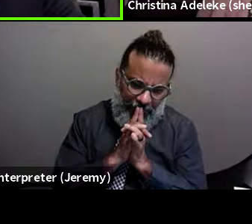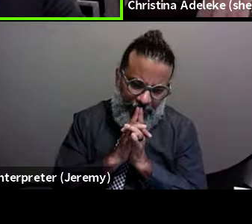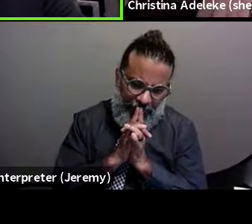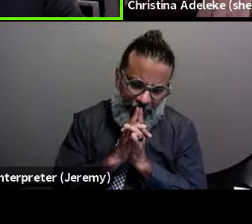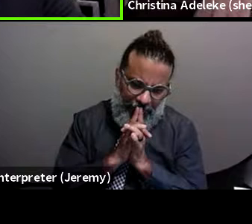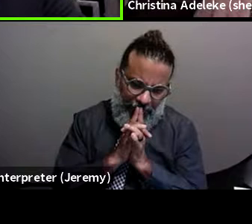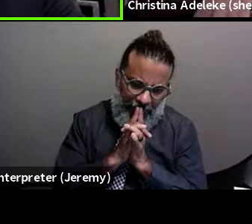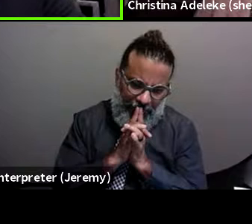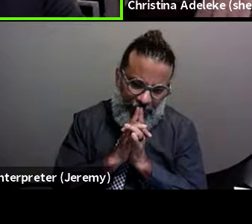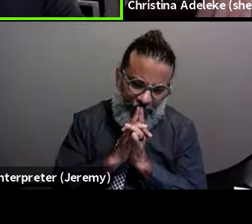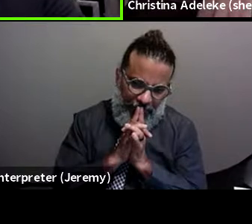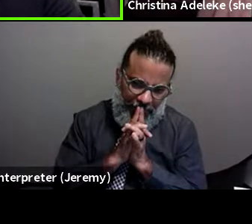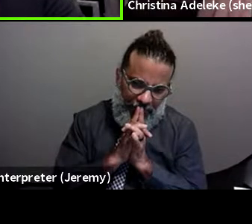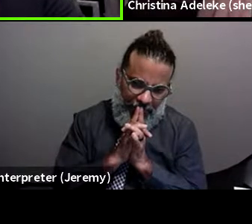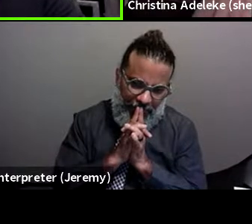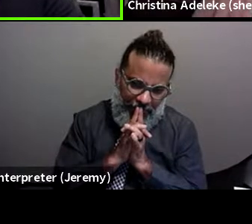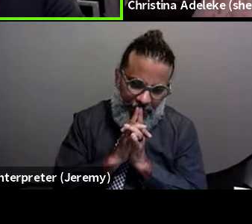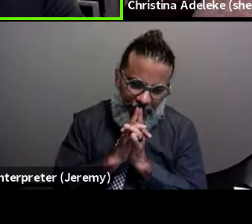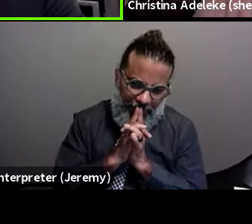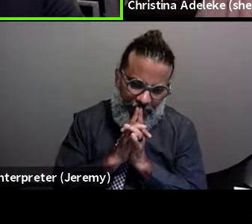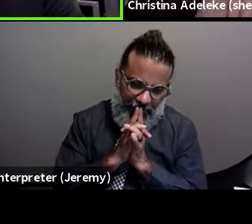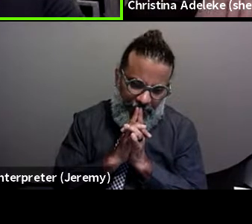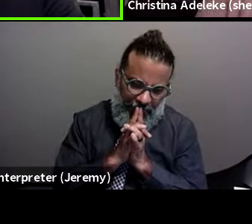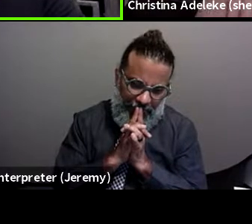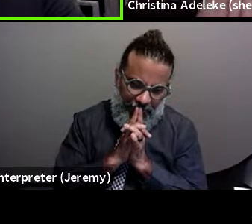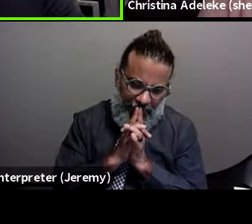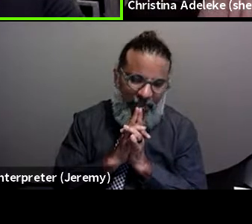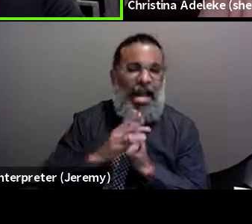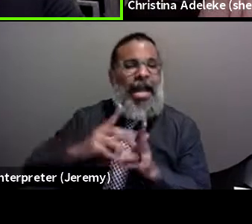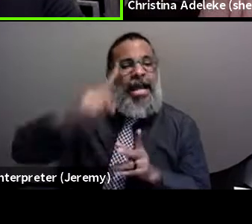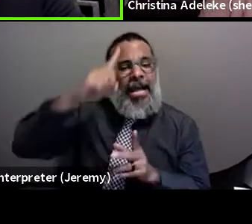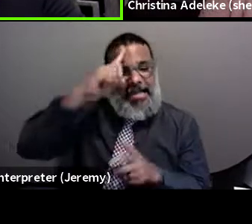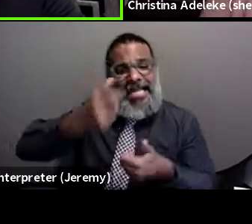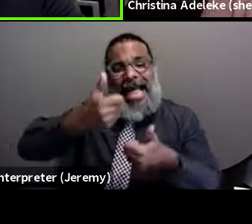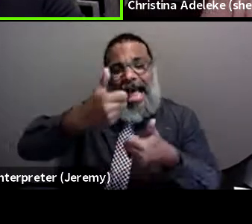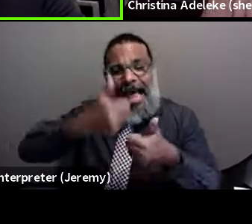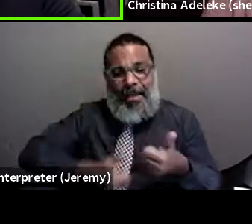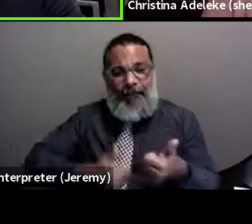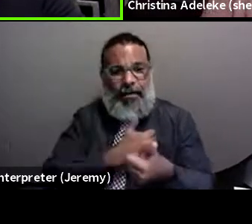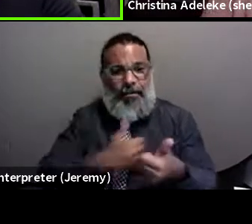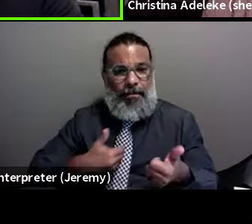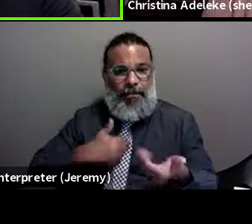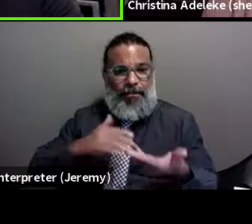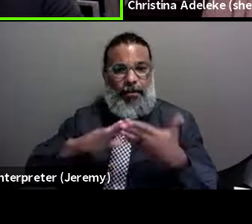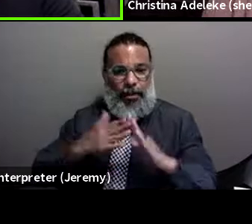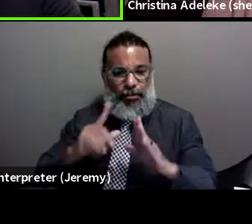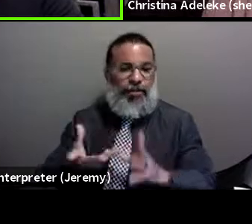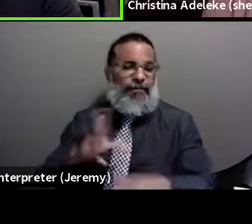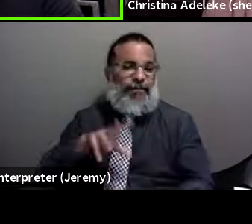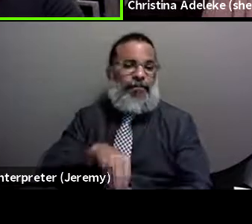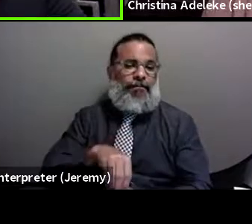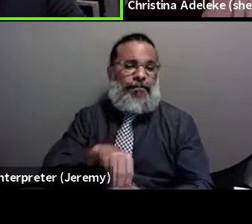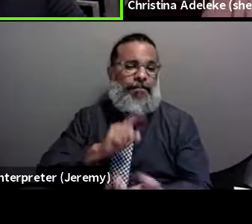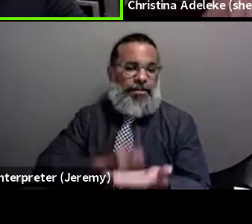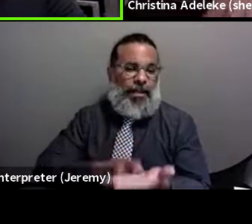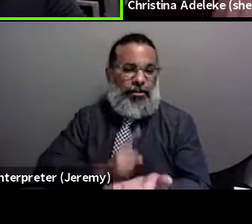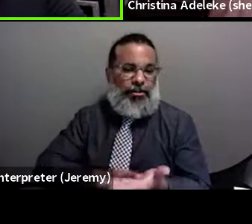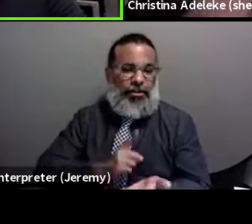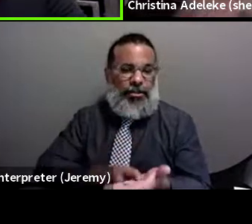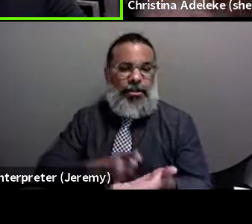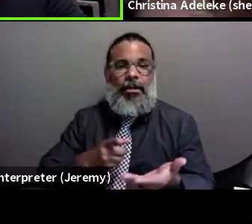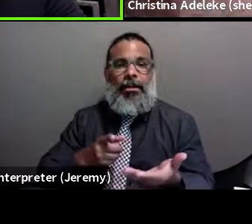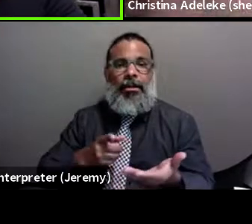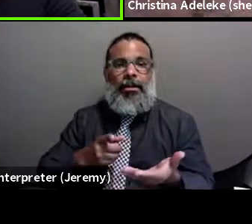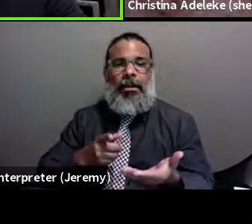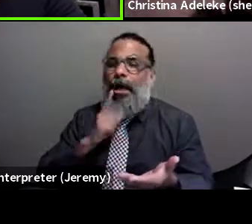I think every member of the community should be considered in this and not, you know, take out